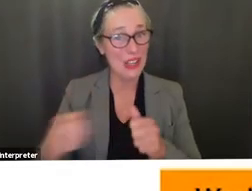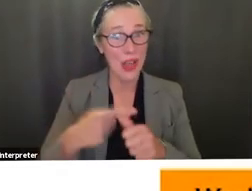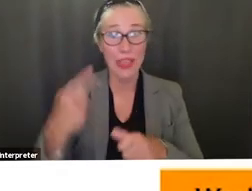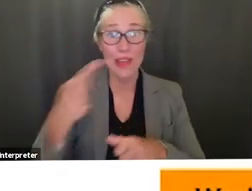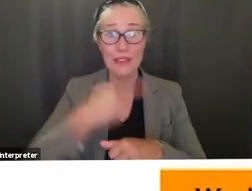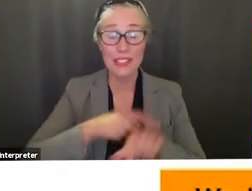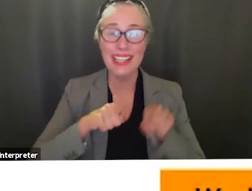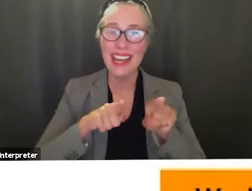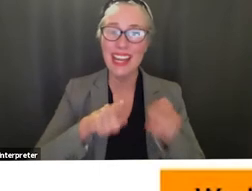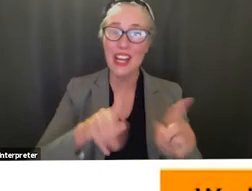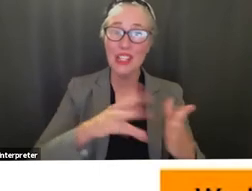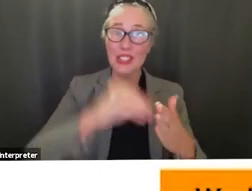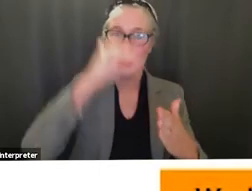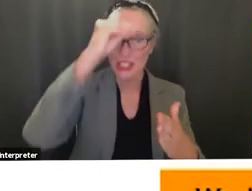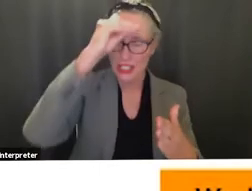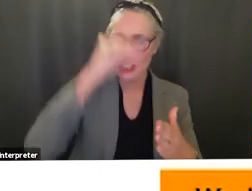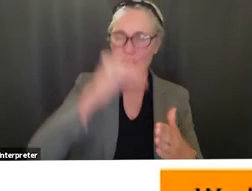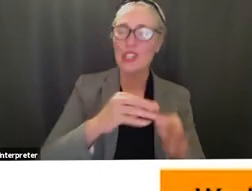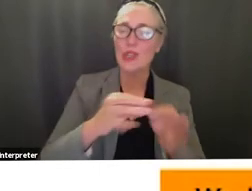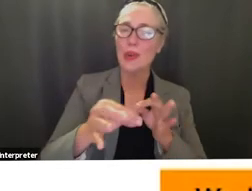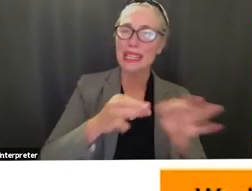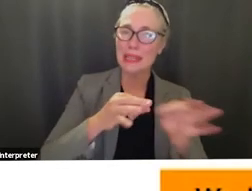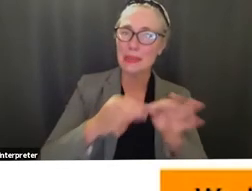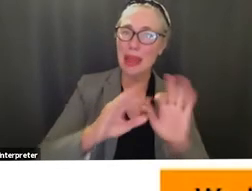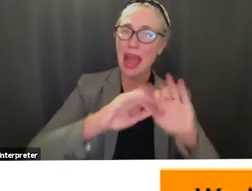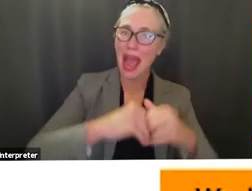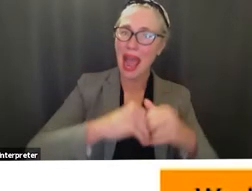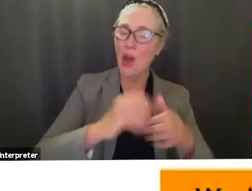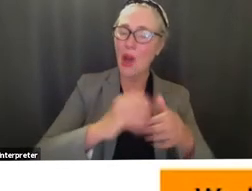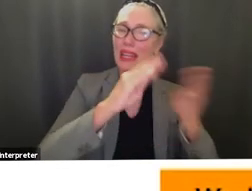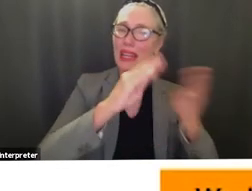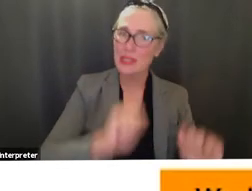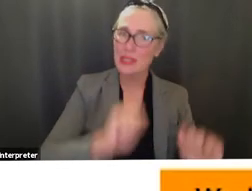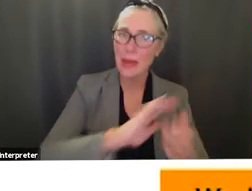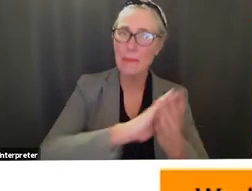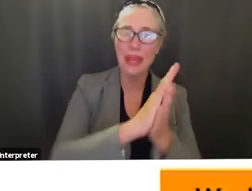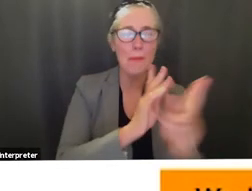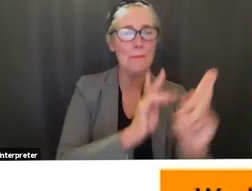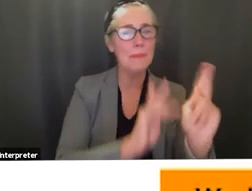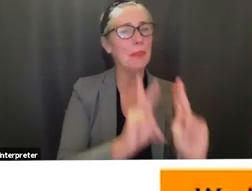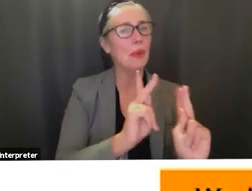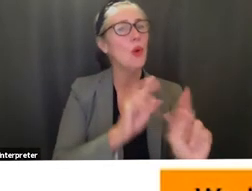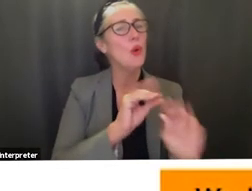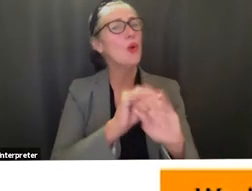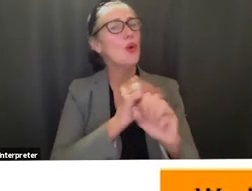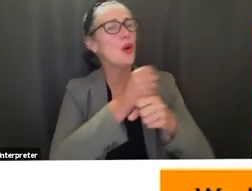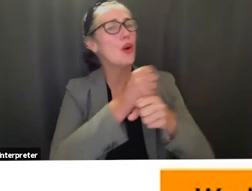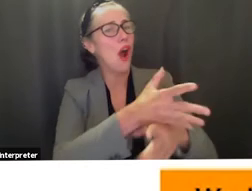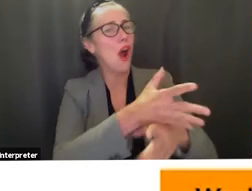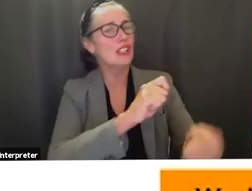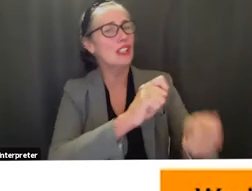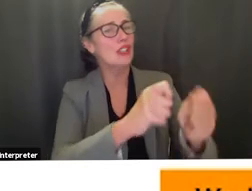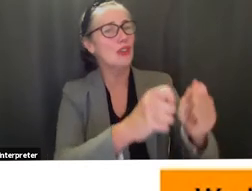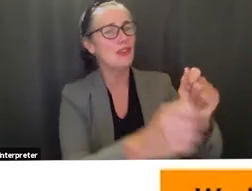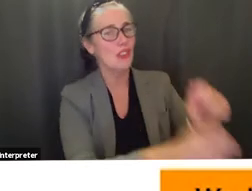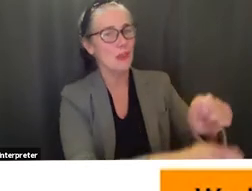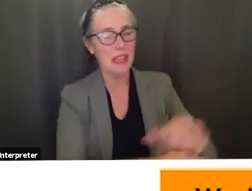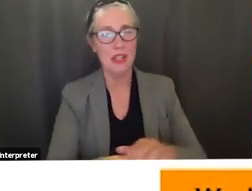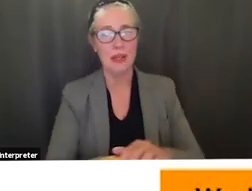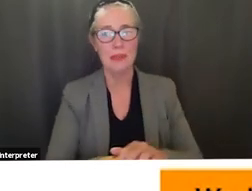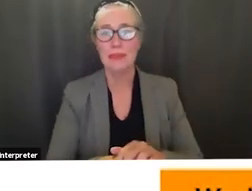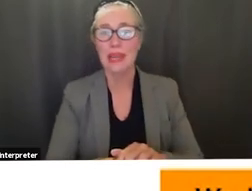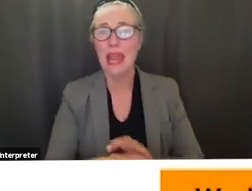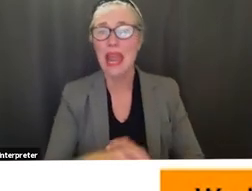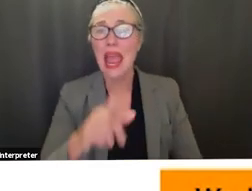learning really talking about transformational leaders uh dr magali lava this is really going to focus in on